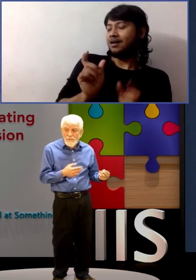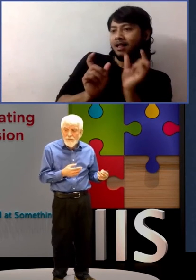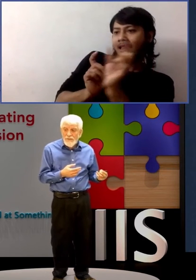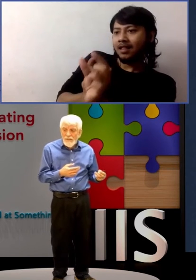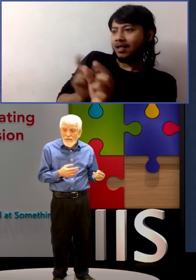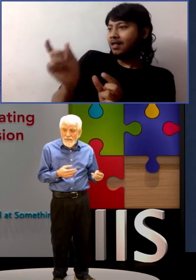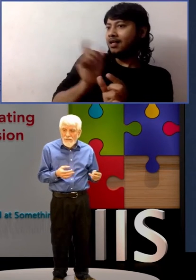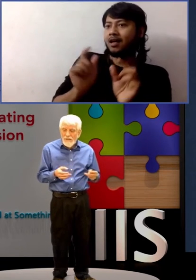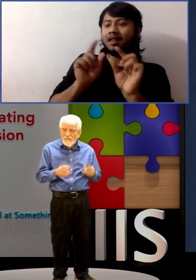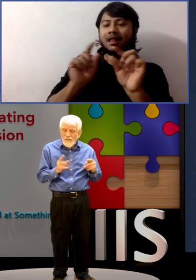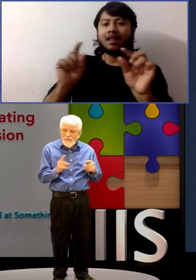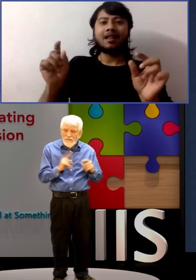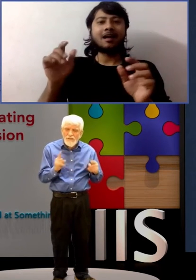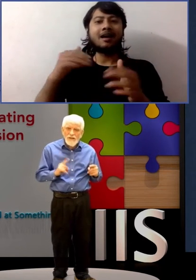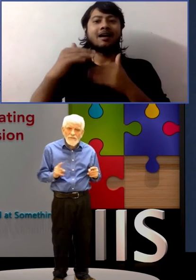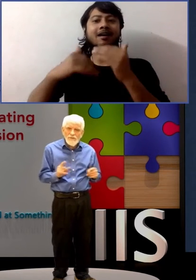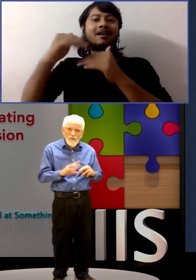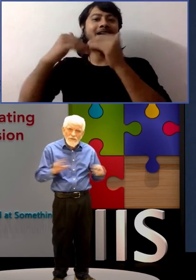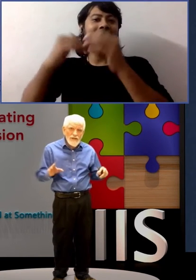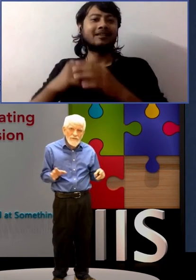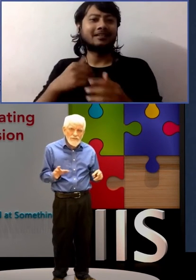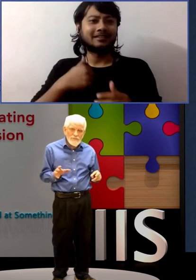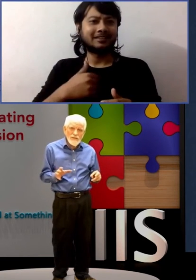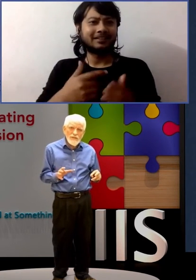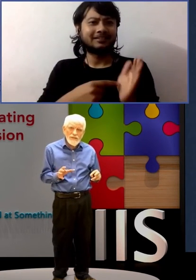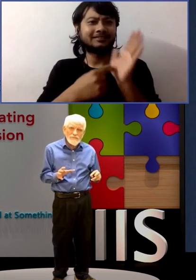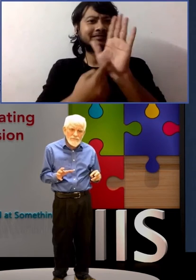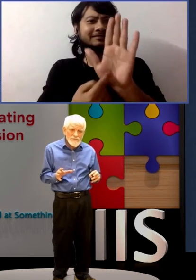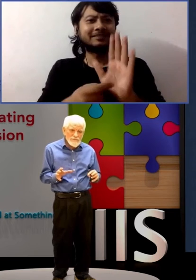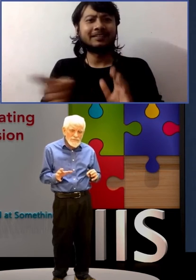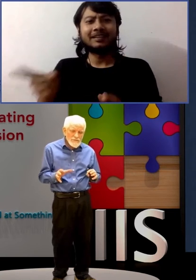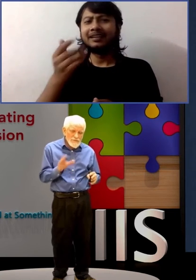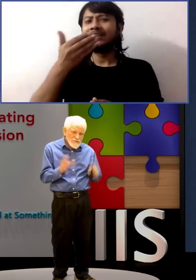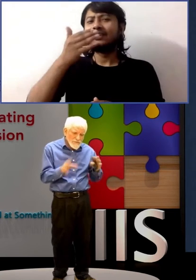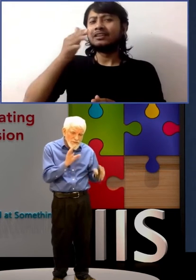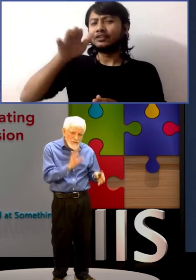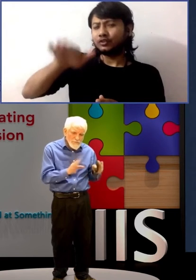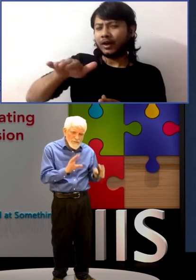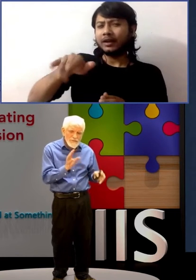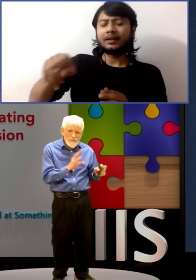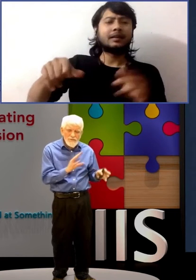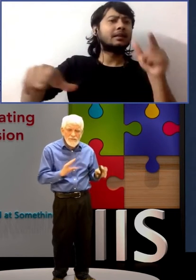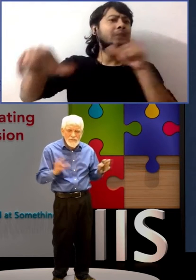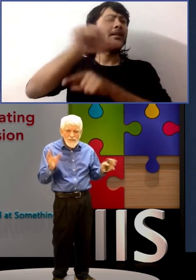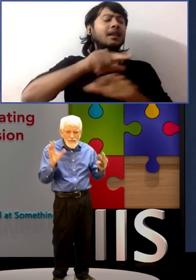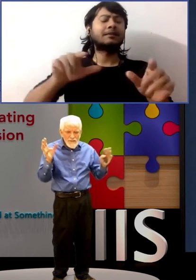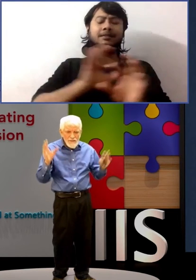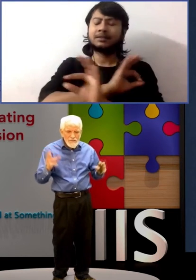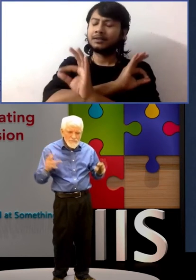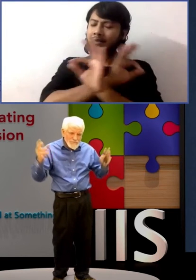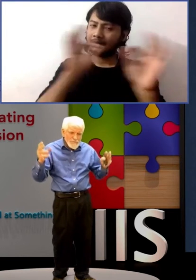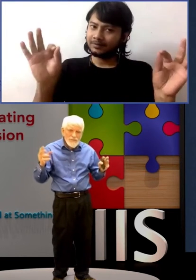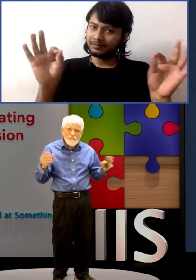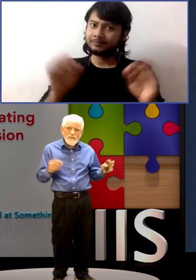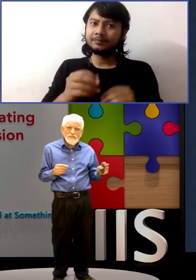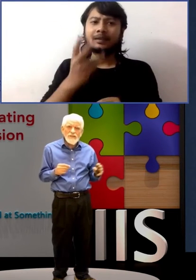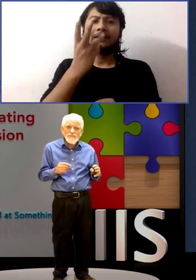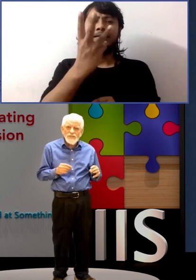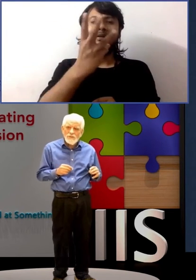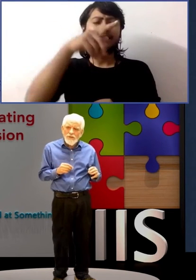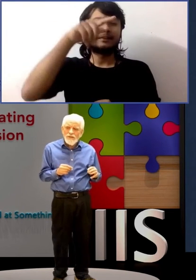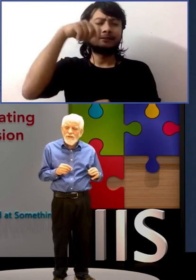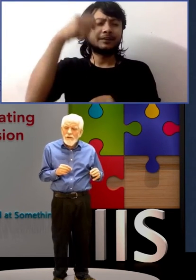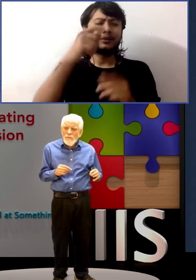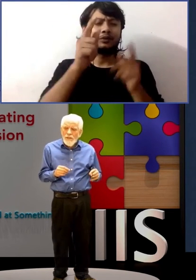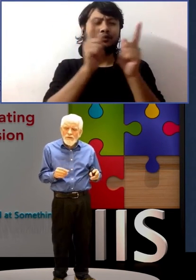these clips. Here's a child with no language in the beginning. There are three clips here and you'll see bits and pieces of